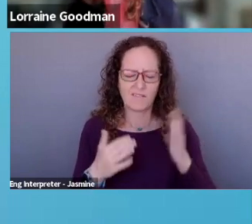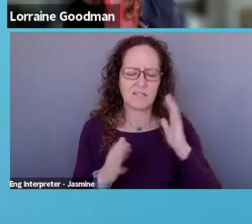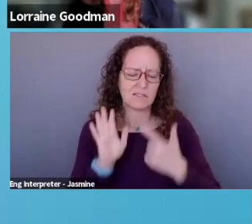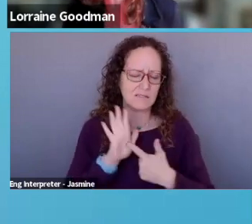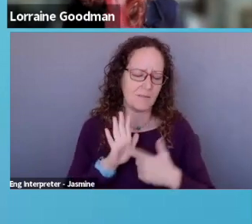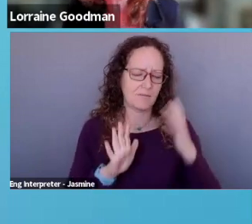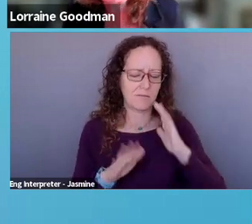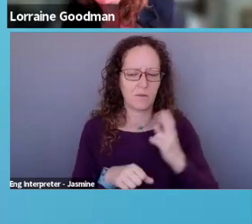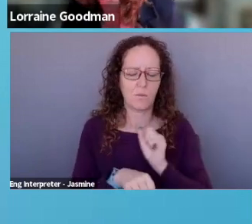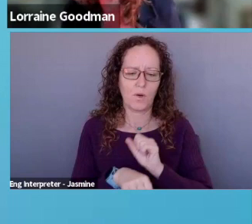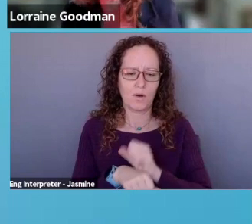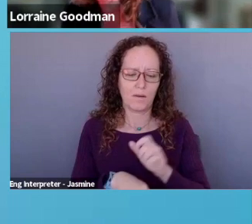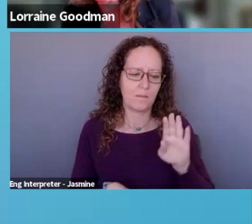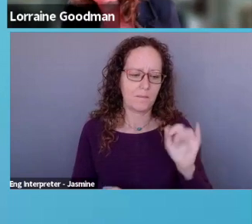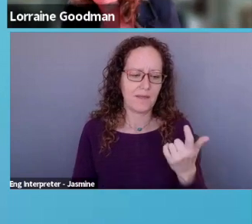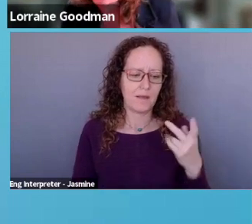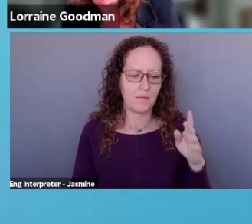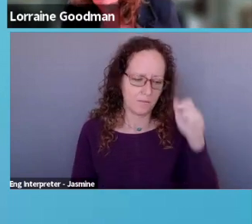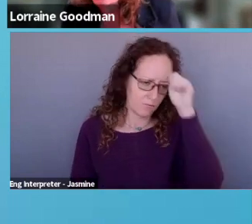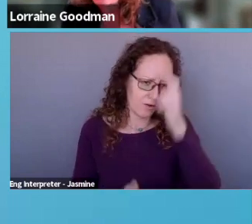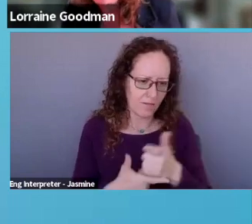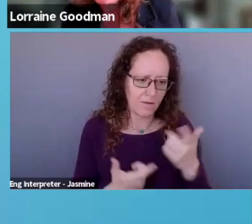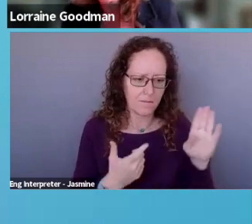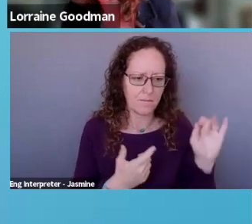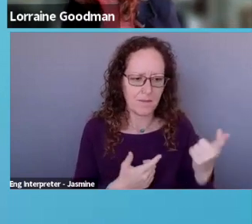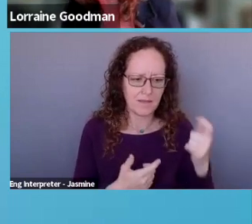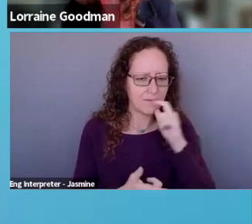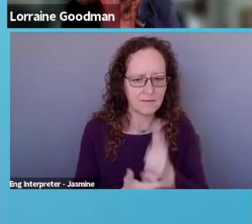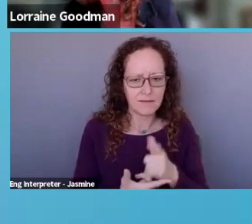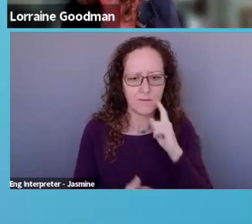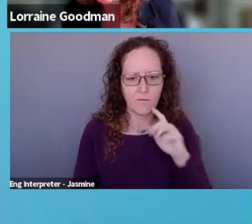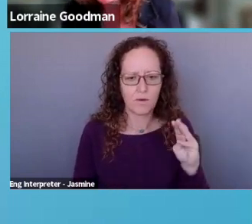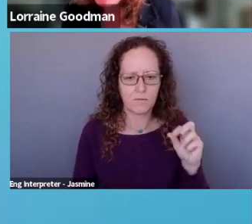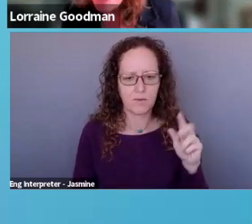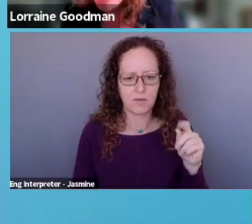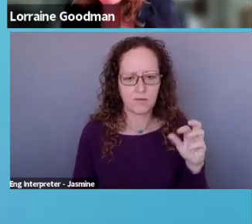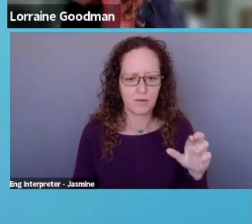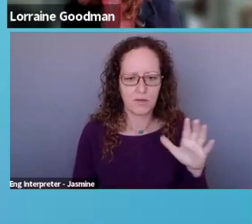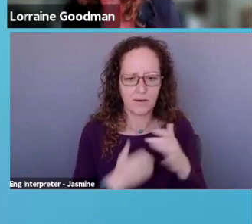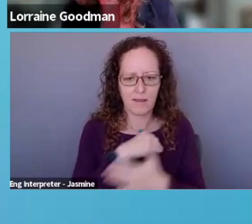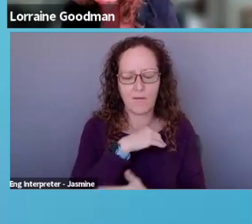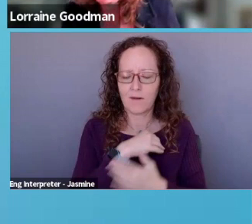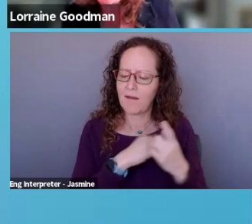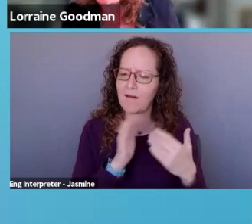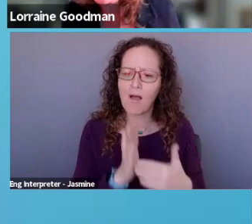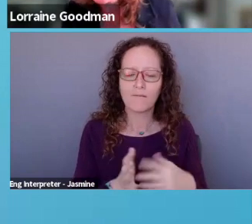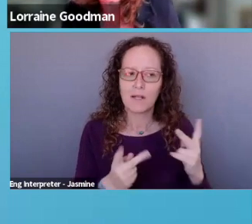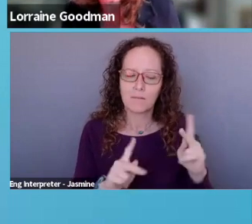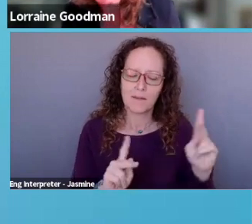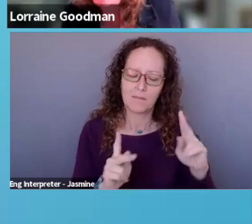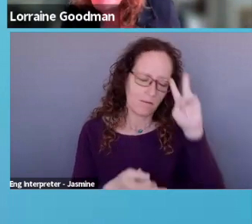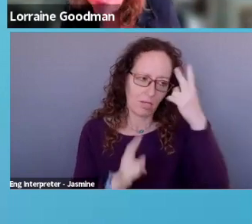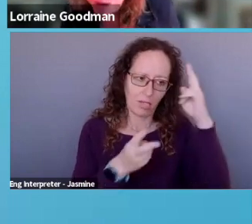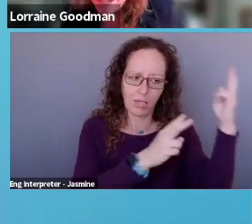regularly confused with the boys and girls club, like everyone, including funders,